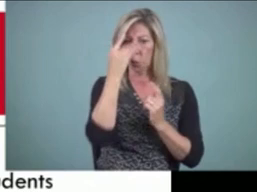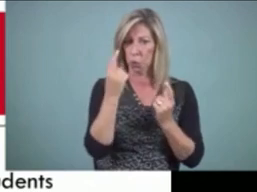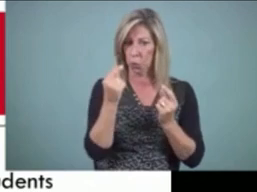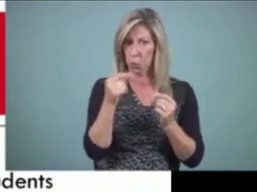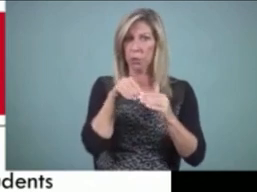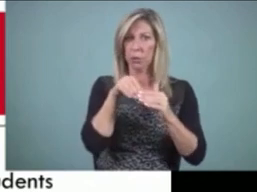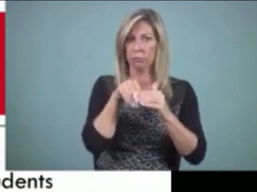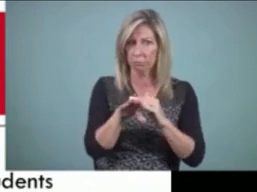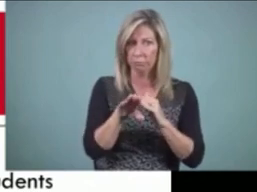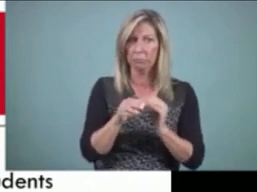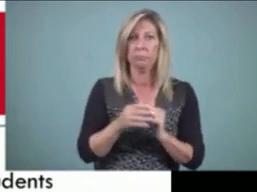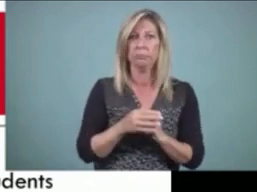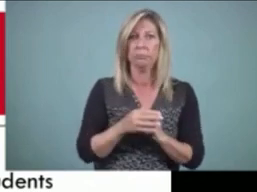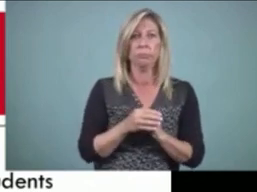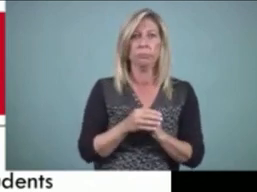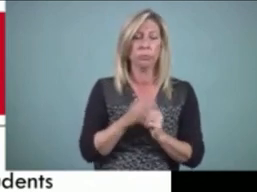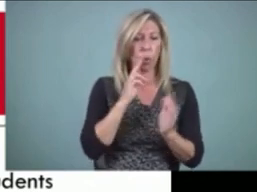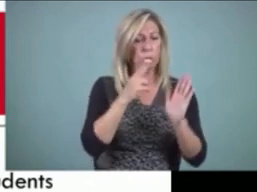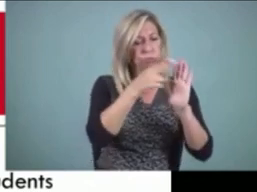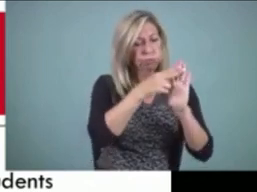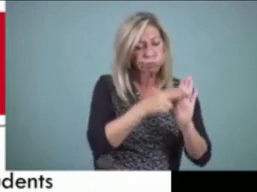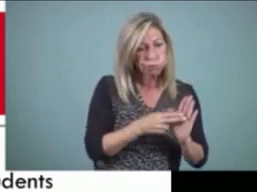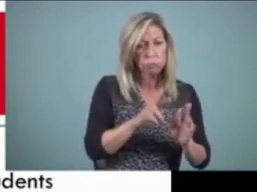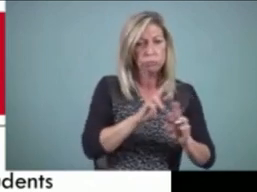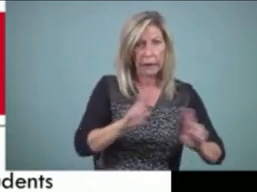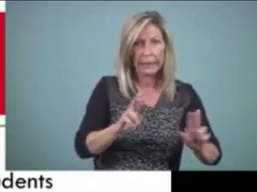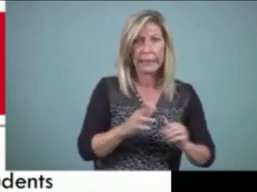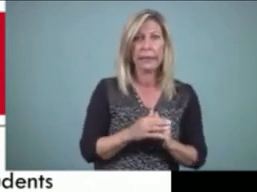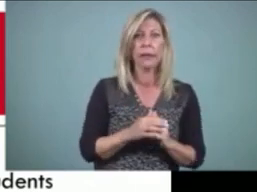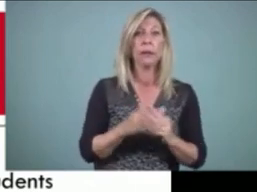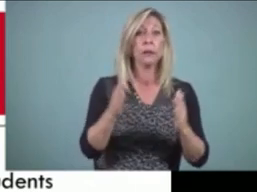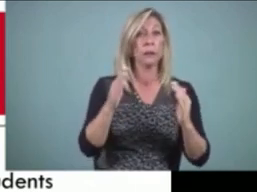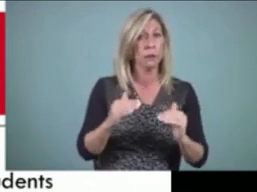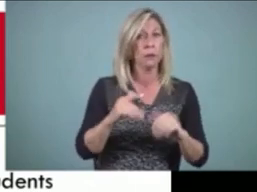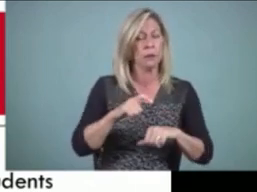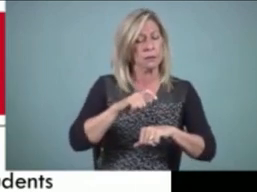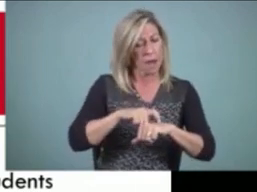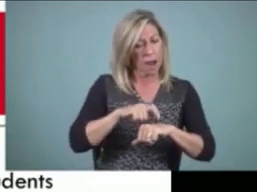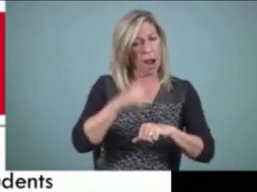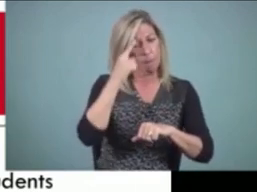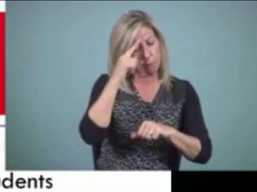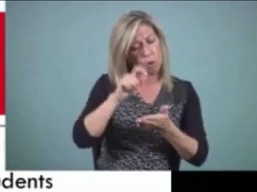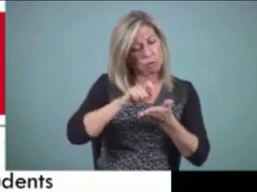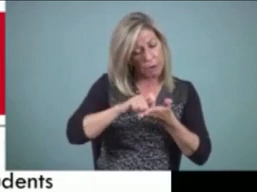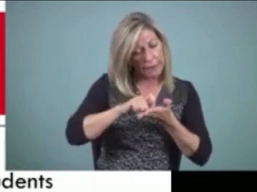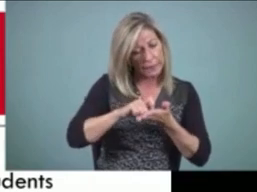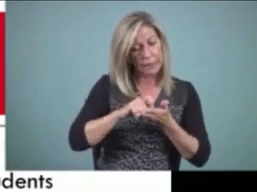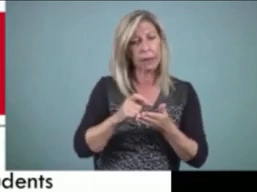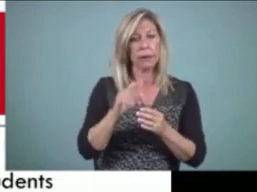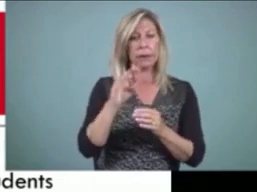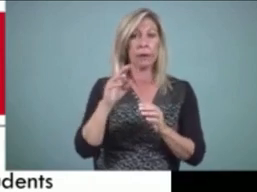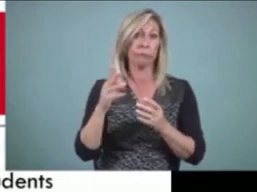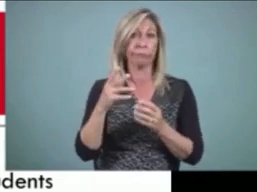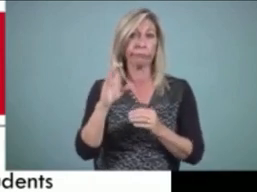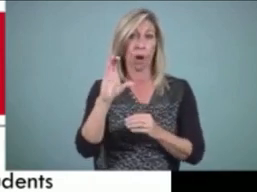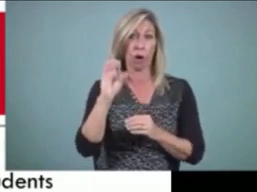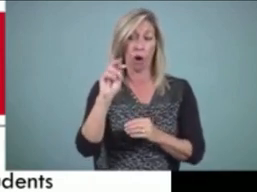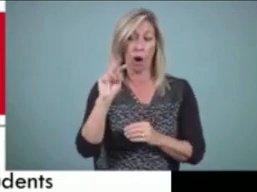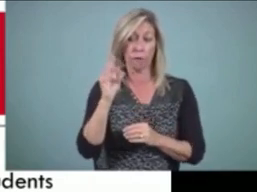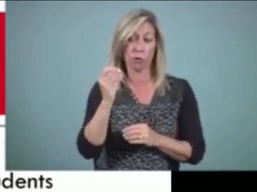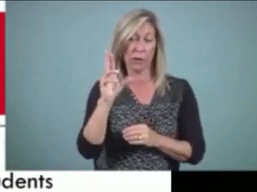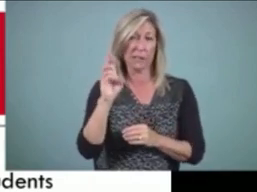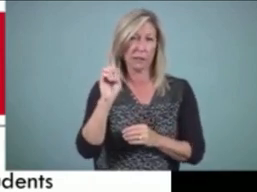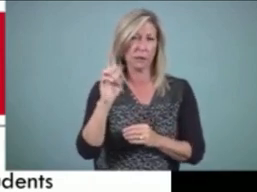and conferencing. More on that in a minute. Sharing time that we call the author's chair and a space for mini lessons.